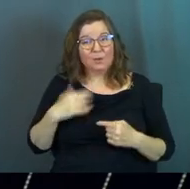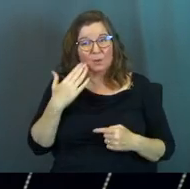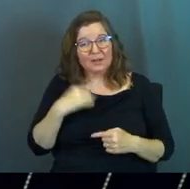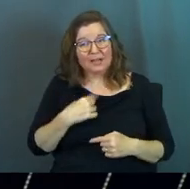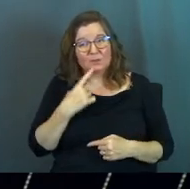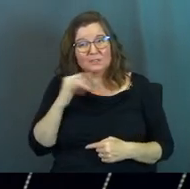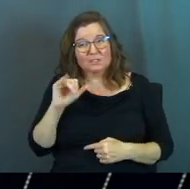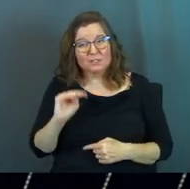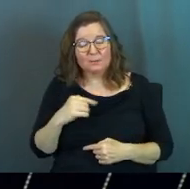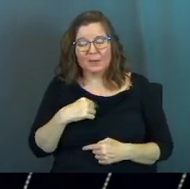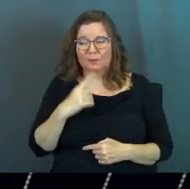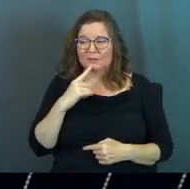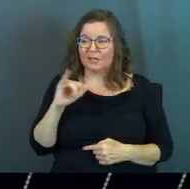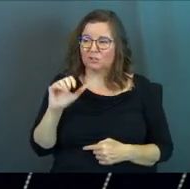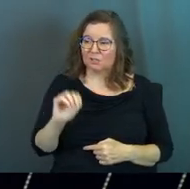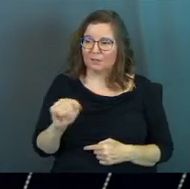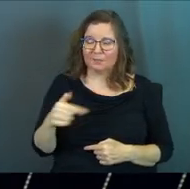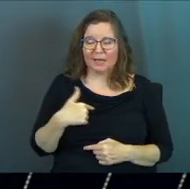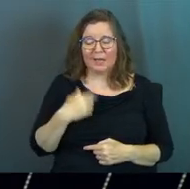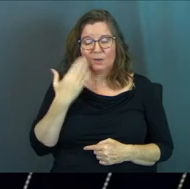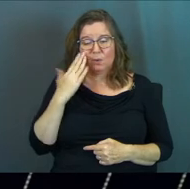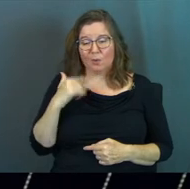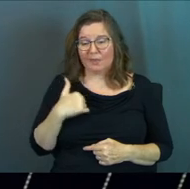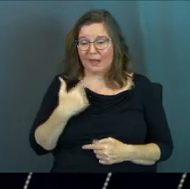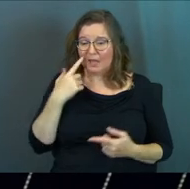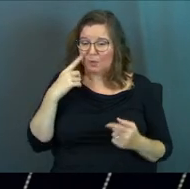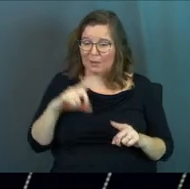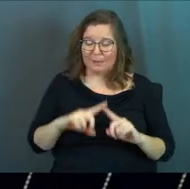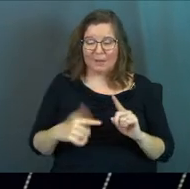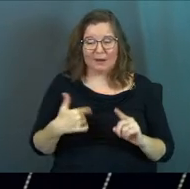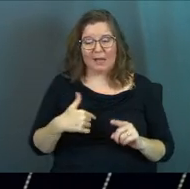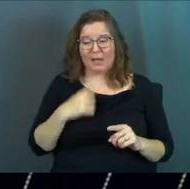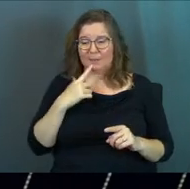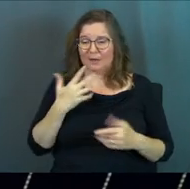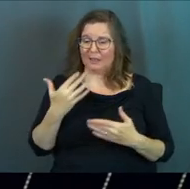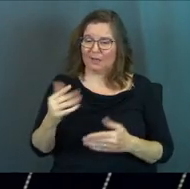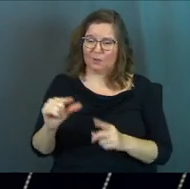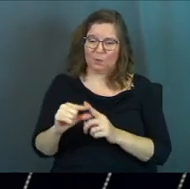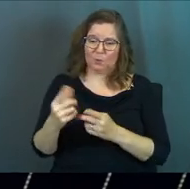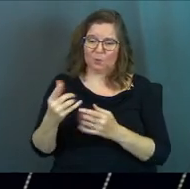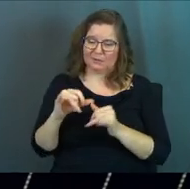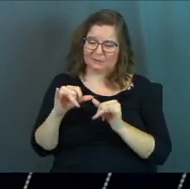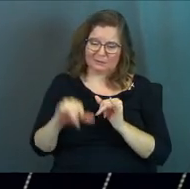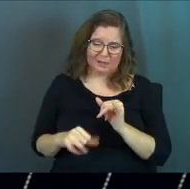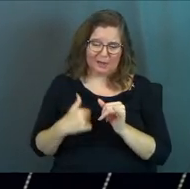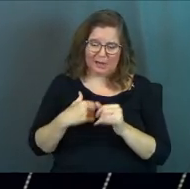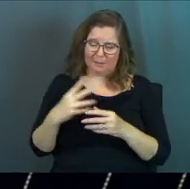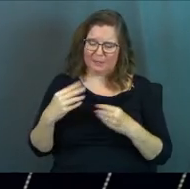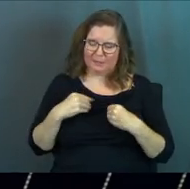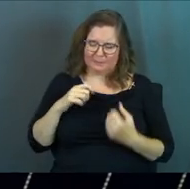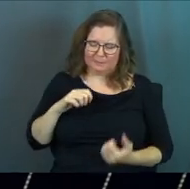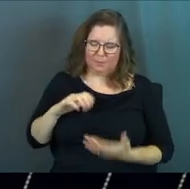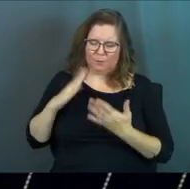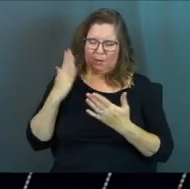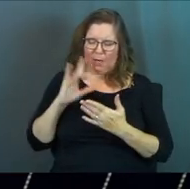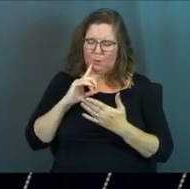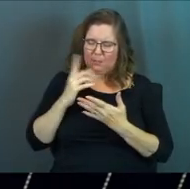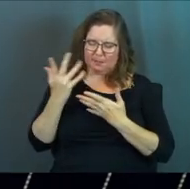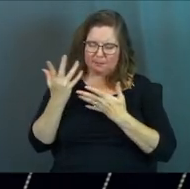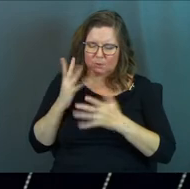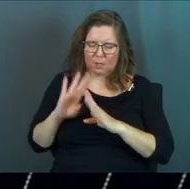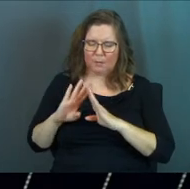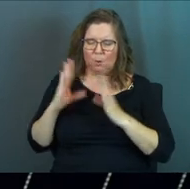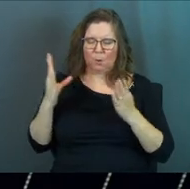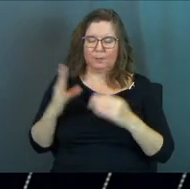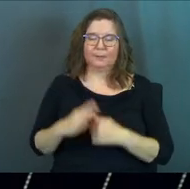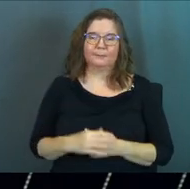man, you know what I'd say to Jim? I'd say, Jim, I don't know that I agree, but man, I'm just gonna let your word stand and I'm gonna take that before God and really try